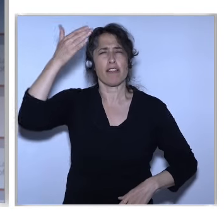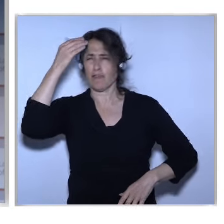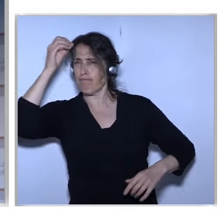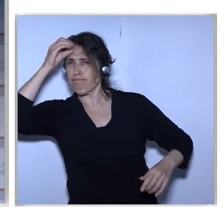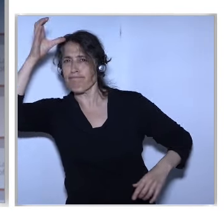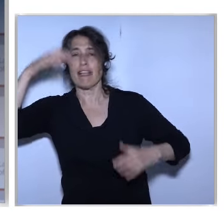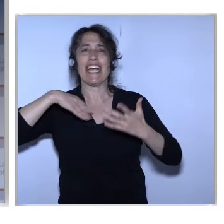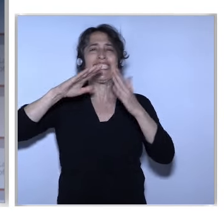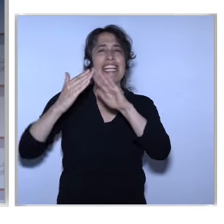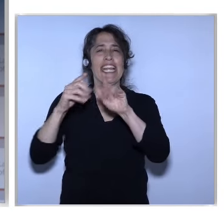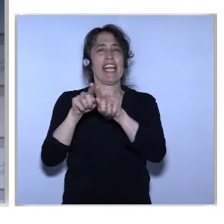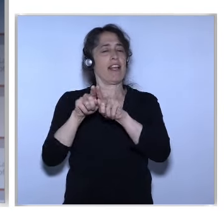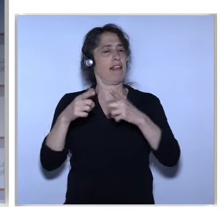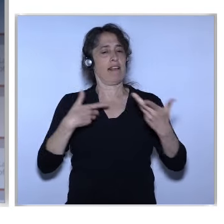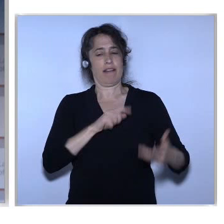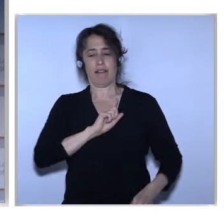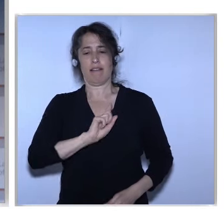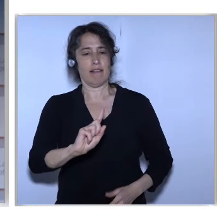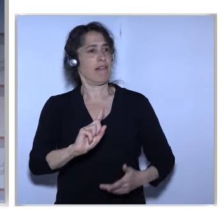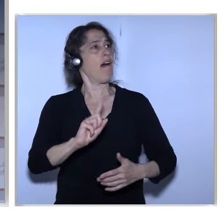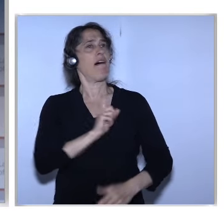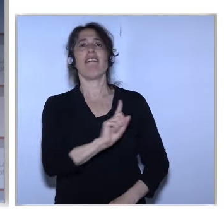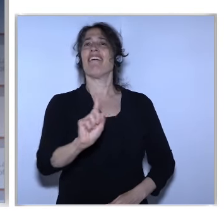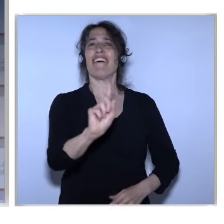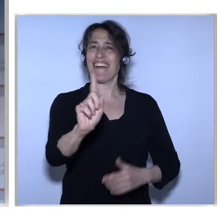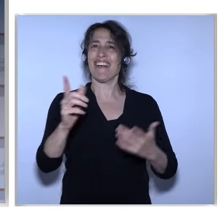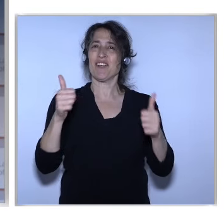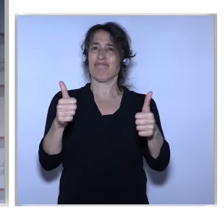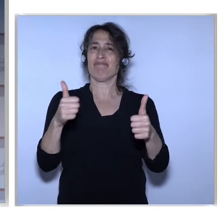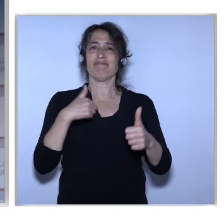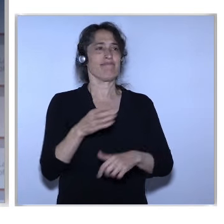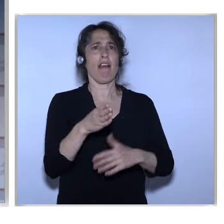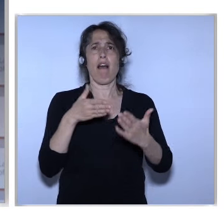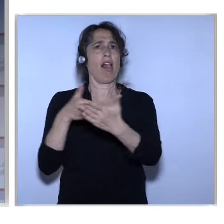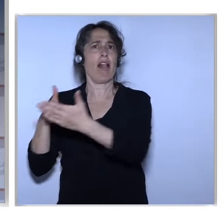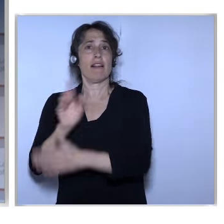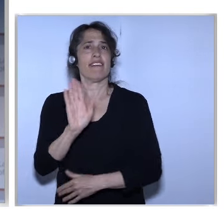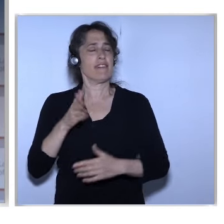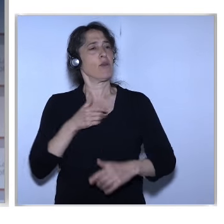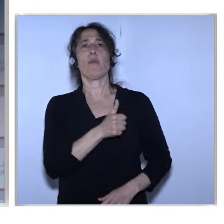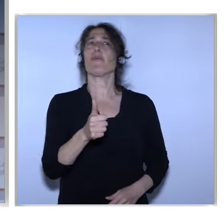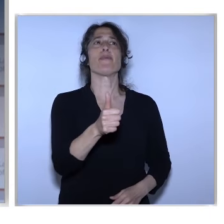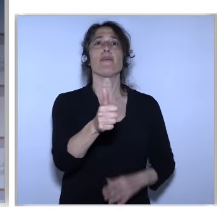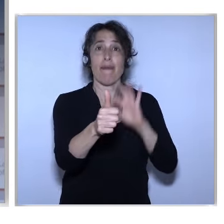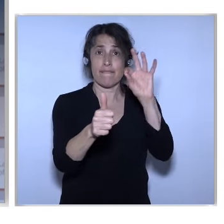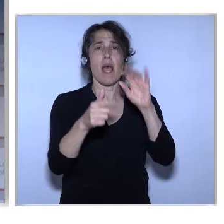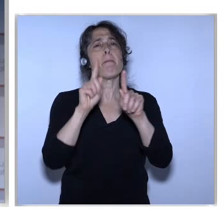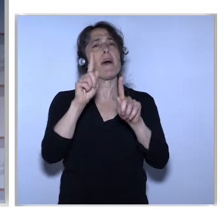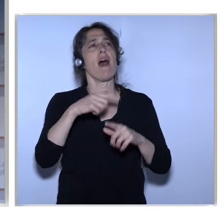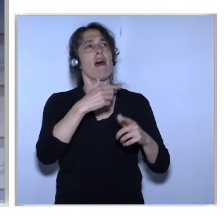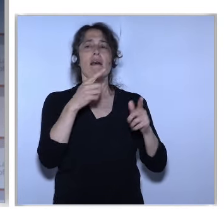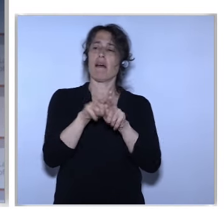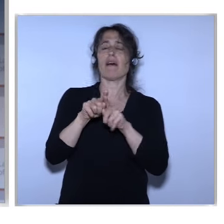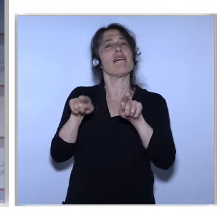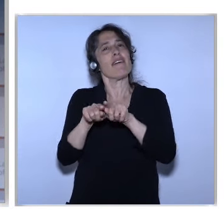Cities So Their Sustainability In Human Behaviors Human Mindset That And This